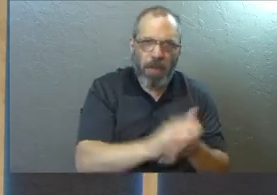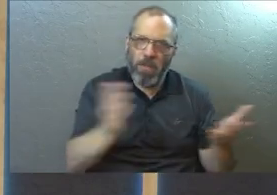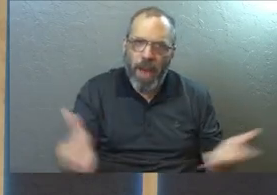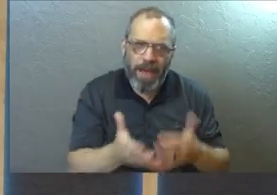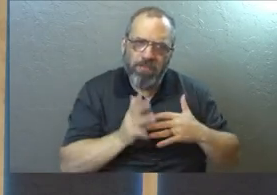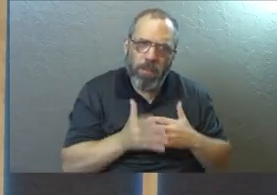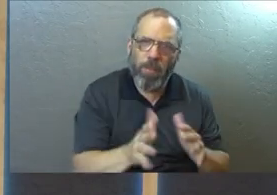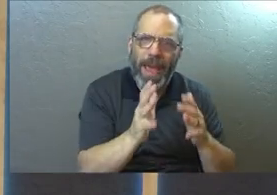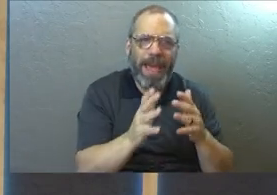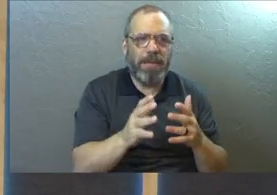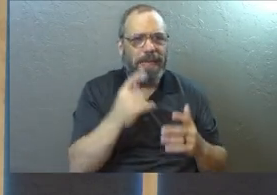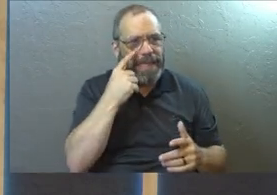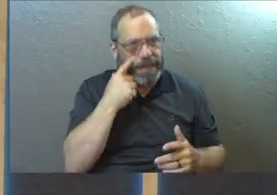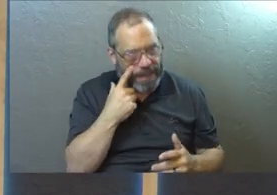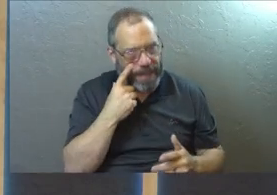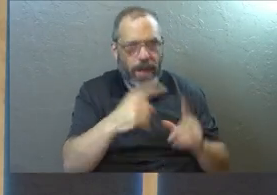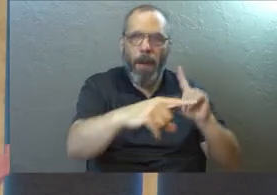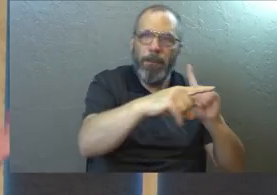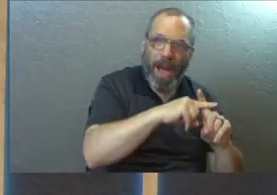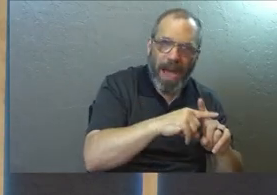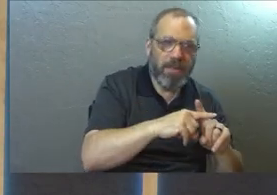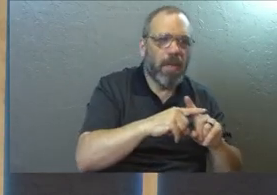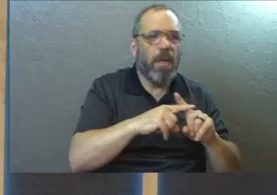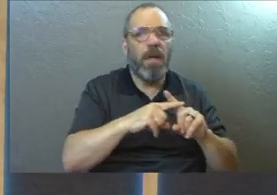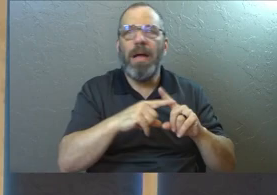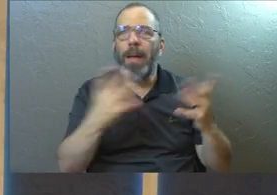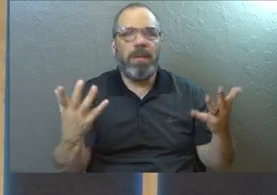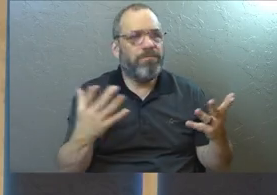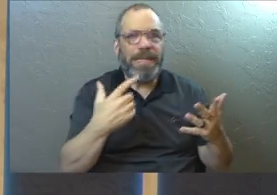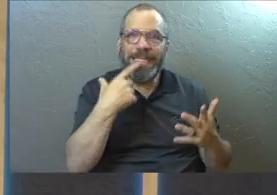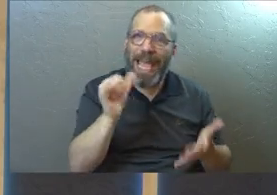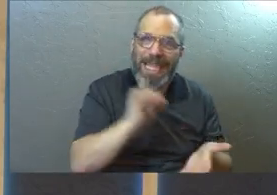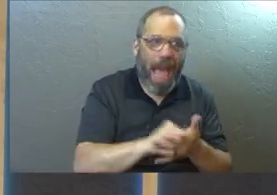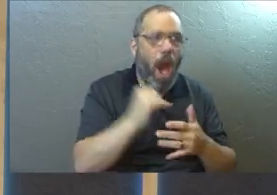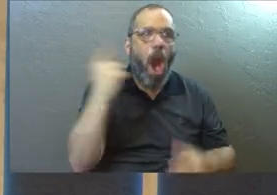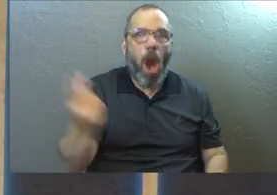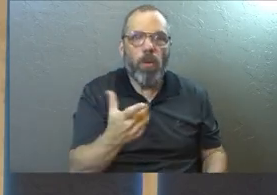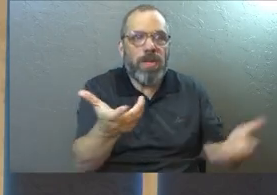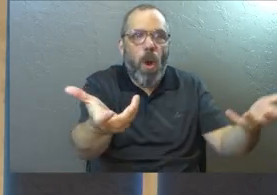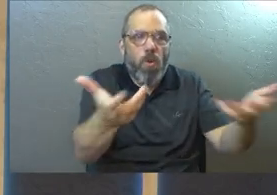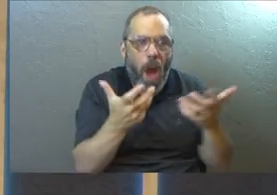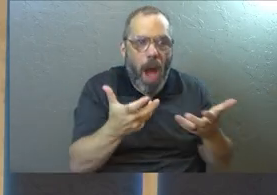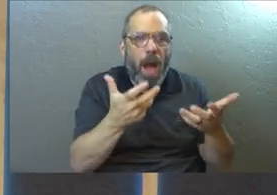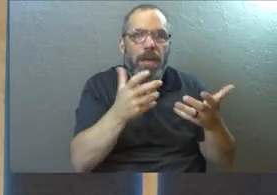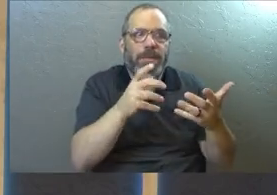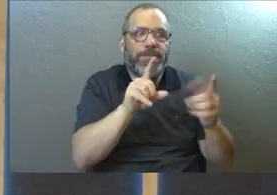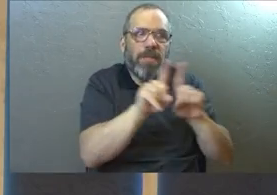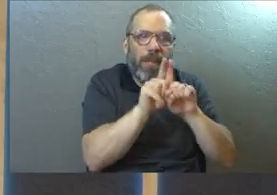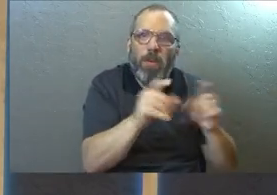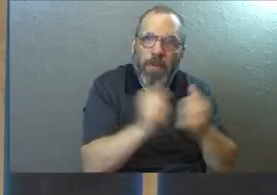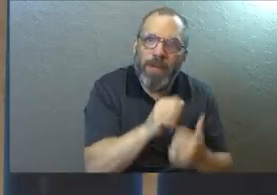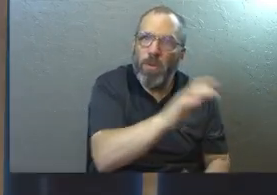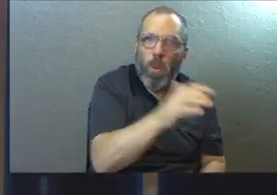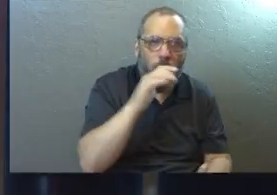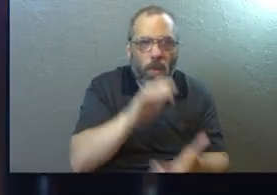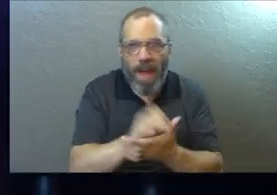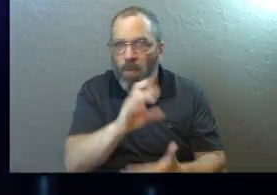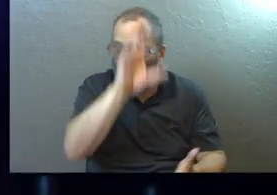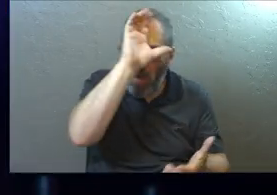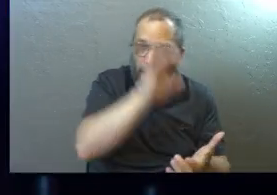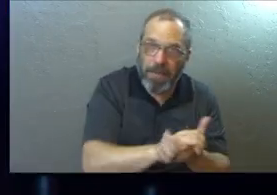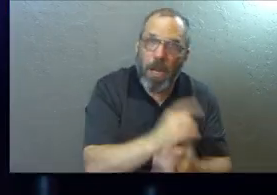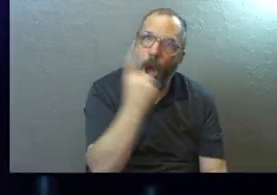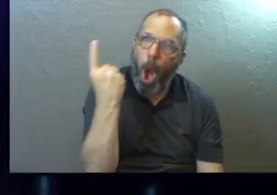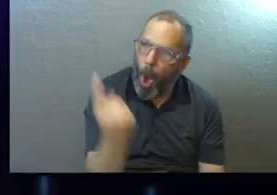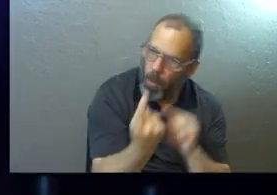Praise them. See their positives. Call that stuff out. Always want to be with them. Yeah? Always